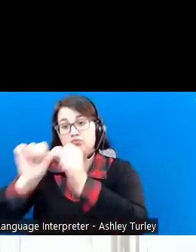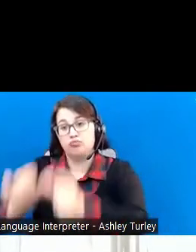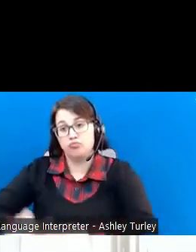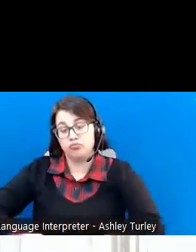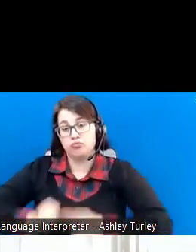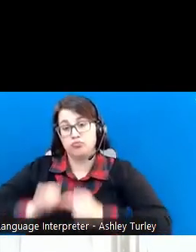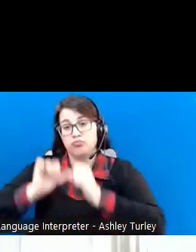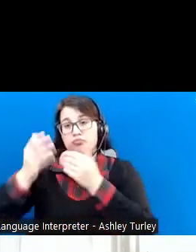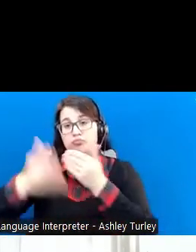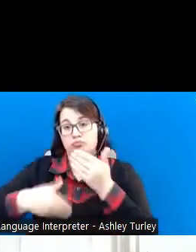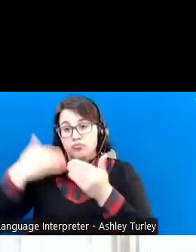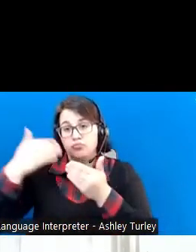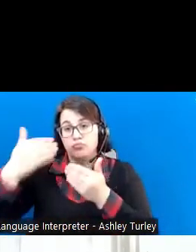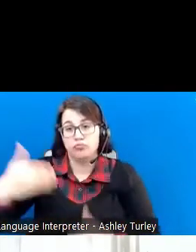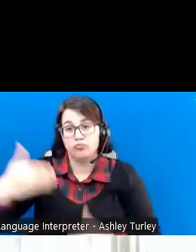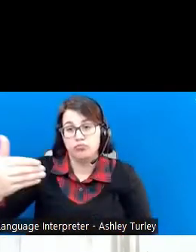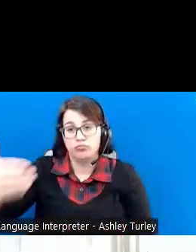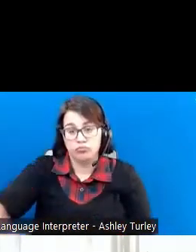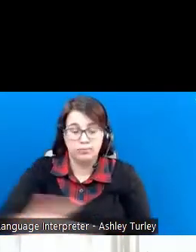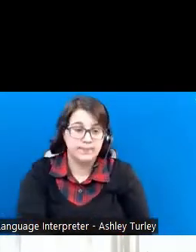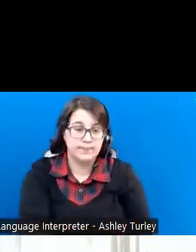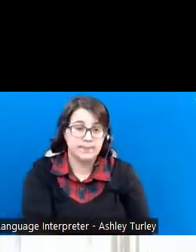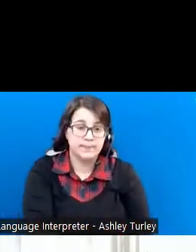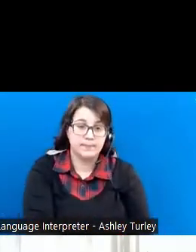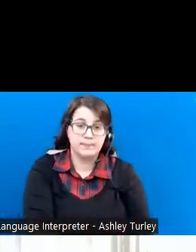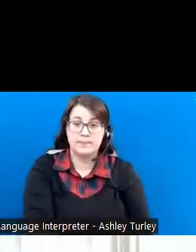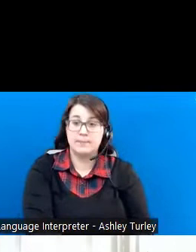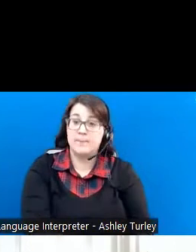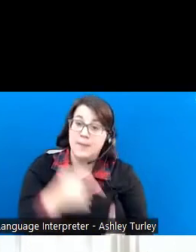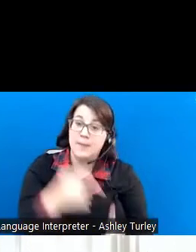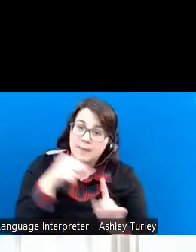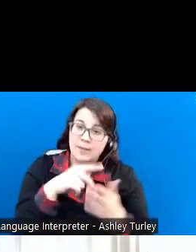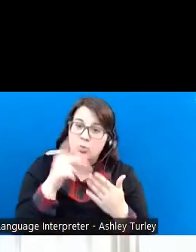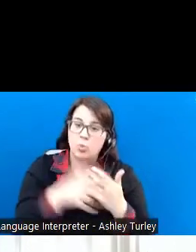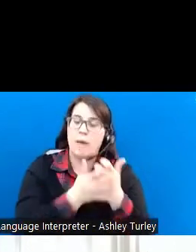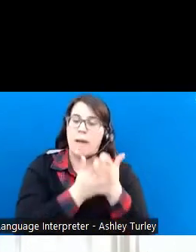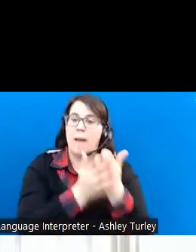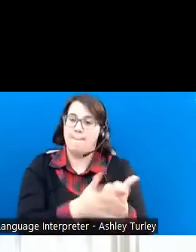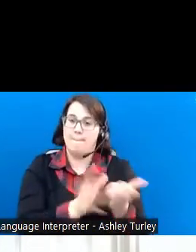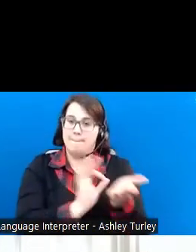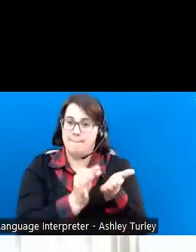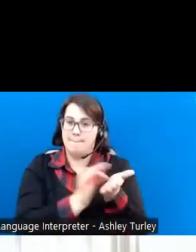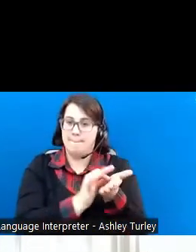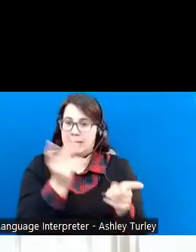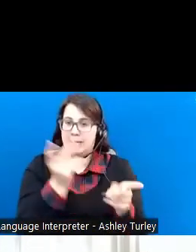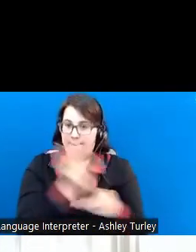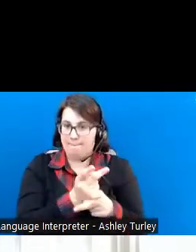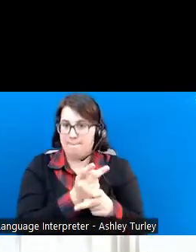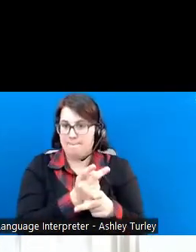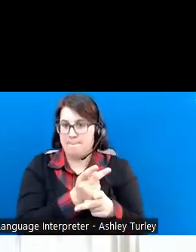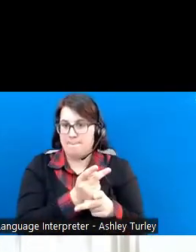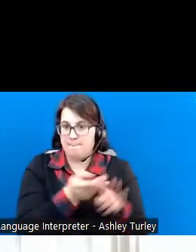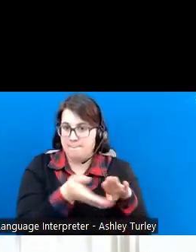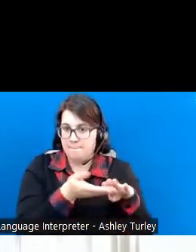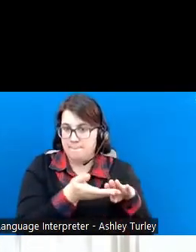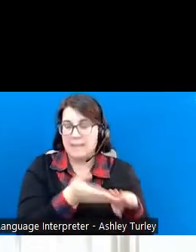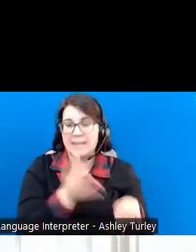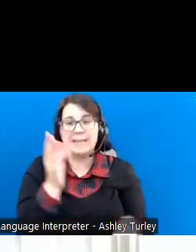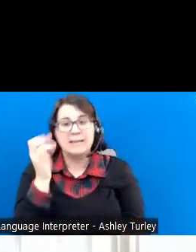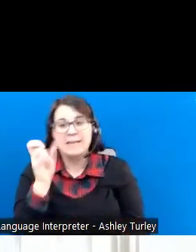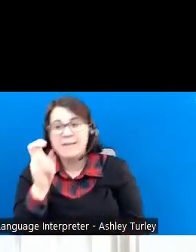okay? So this is a program that helps you keep your Medicaid, even if you're not